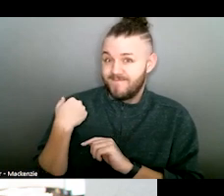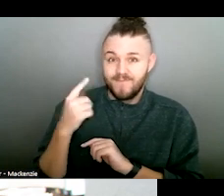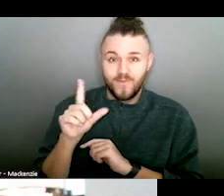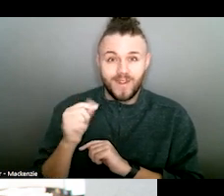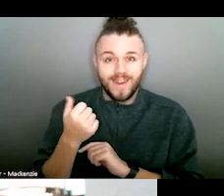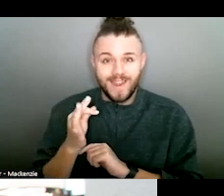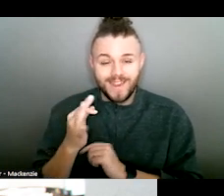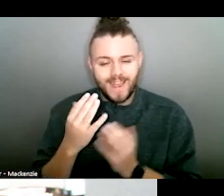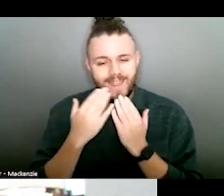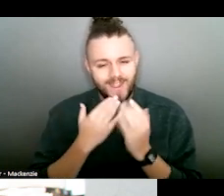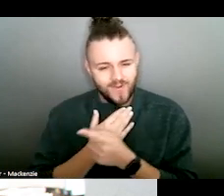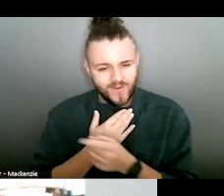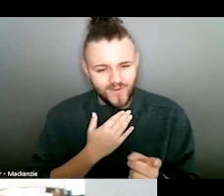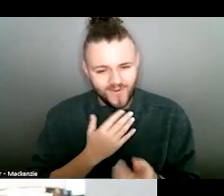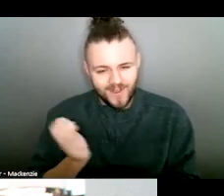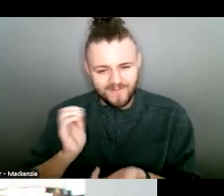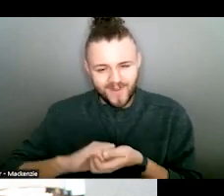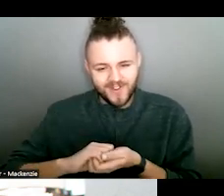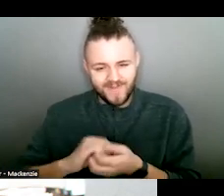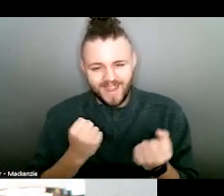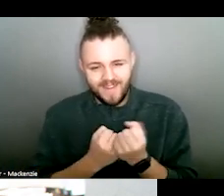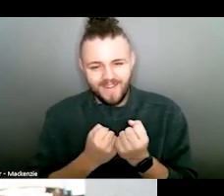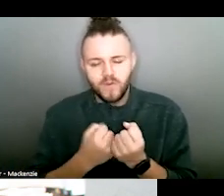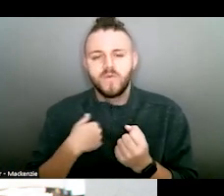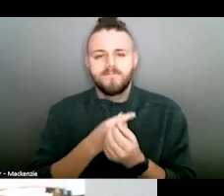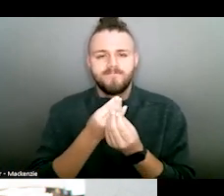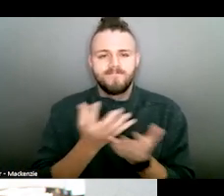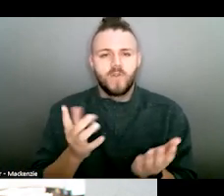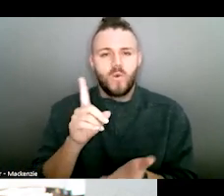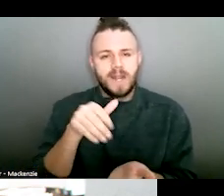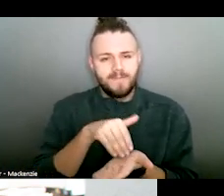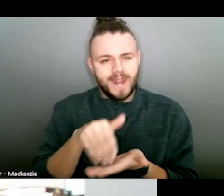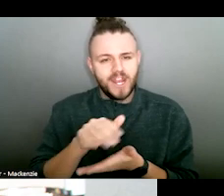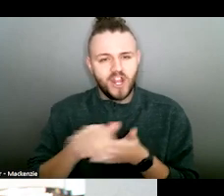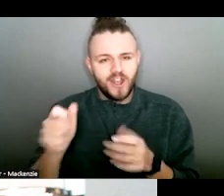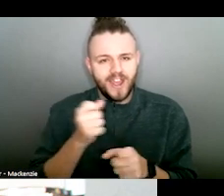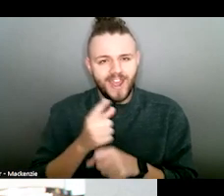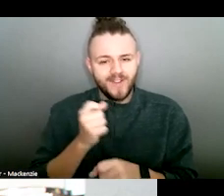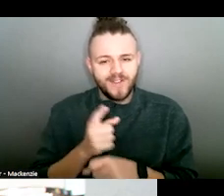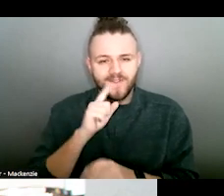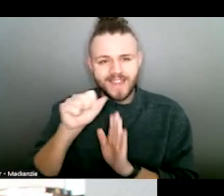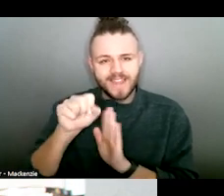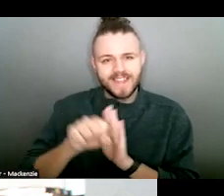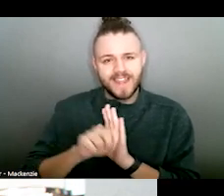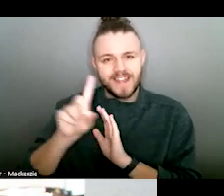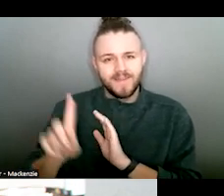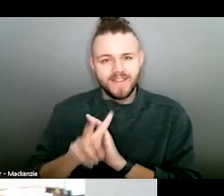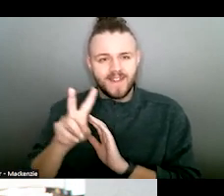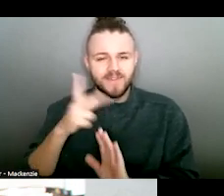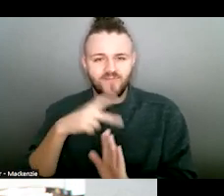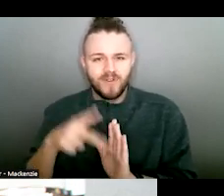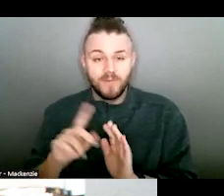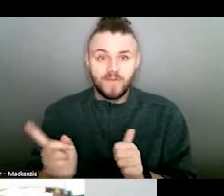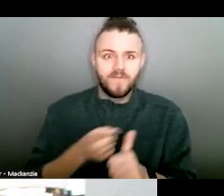thanks to your partnership and advocacy, we gave $1 million annually to state domestic violence programs. This was the